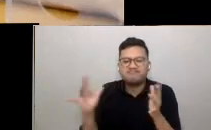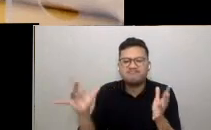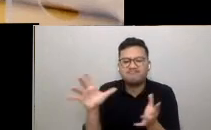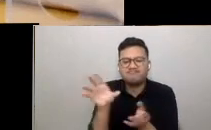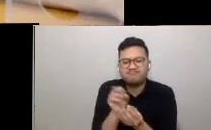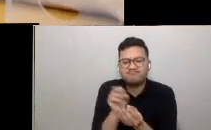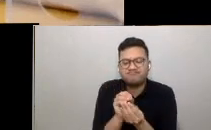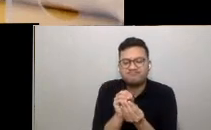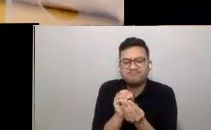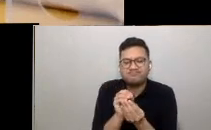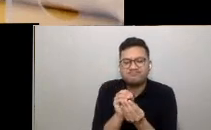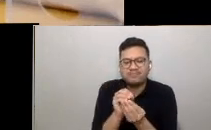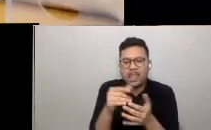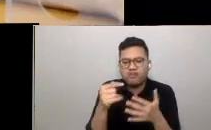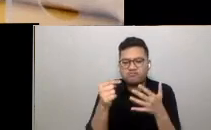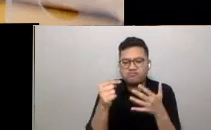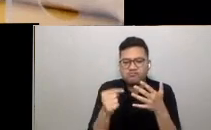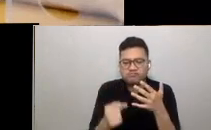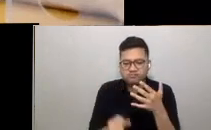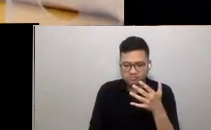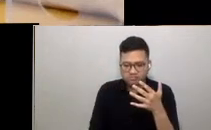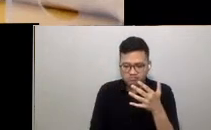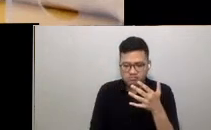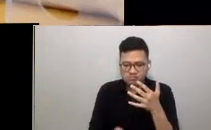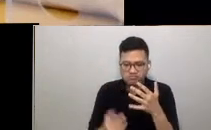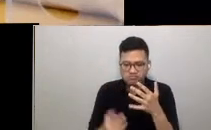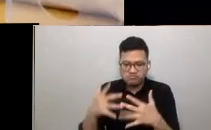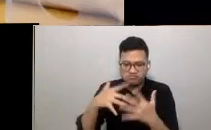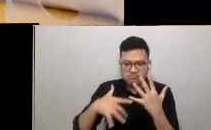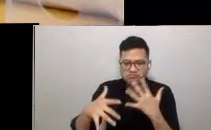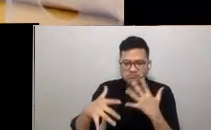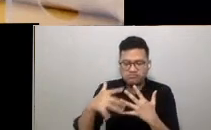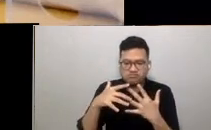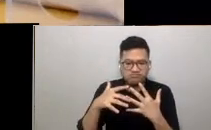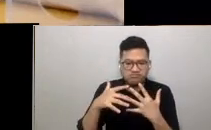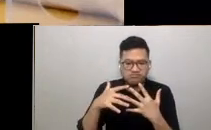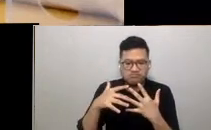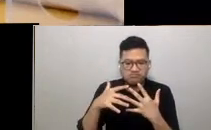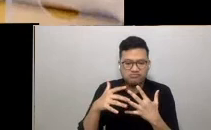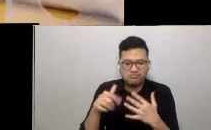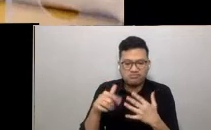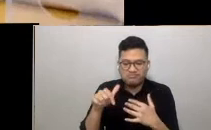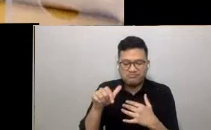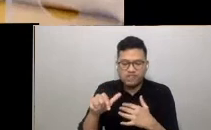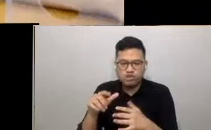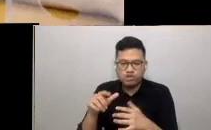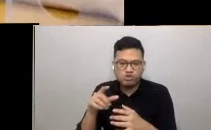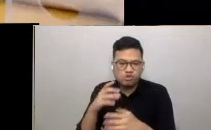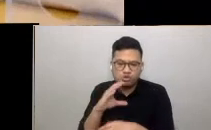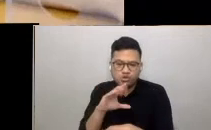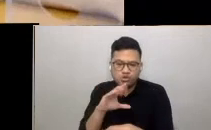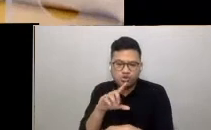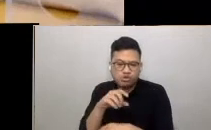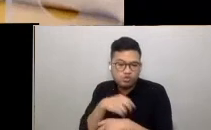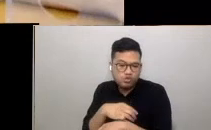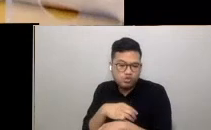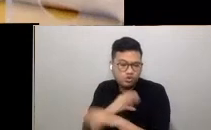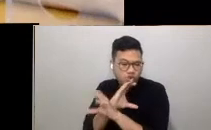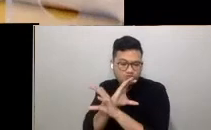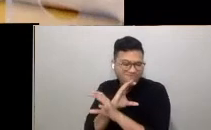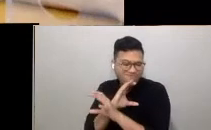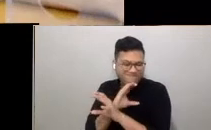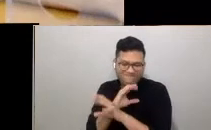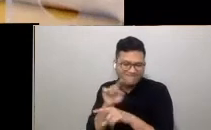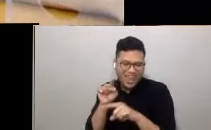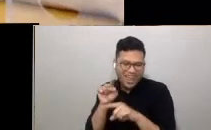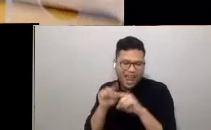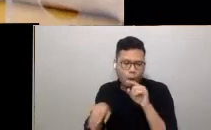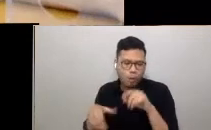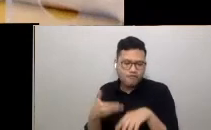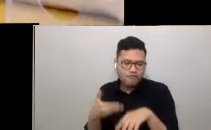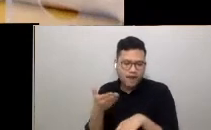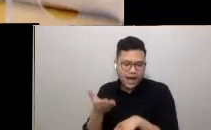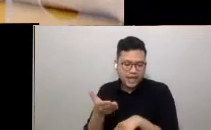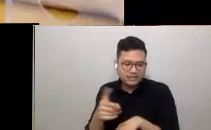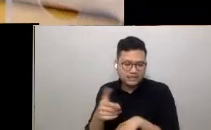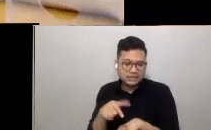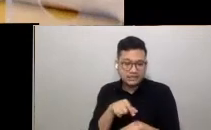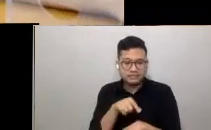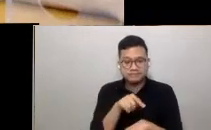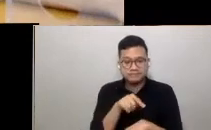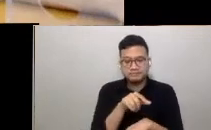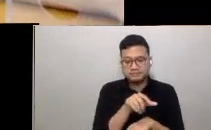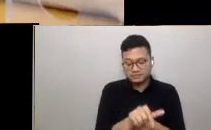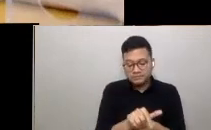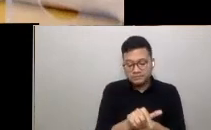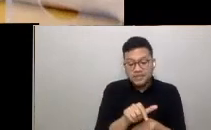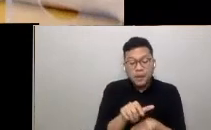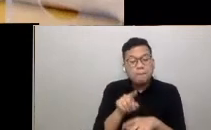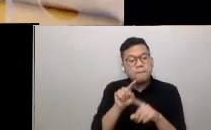multiple points of convergence that a Zoom call cannot provide. But like the workplace, these experiences will similarly